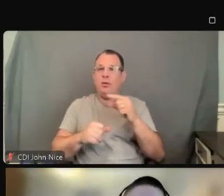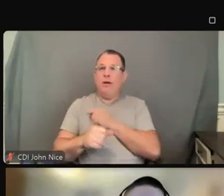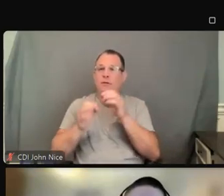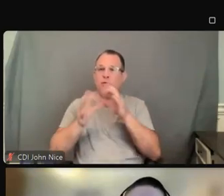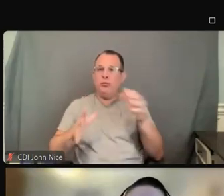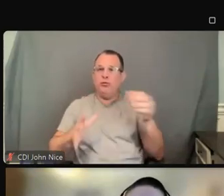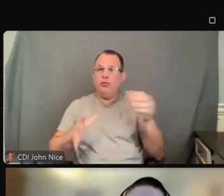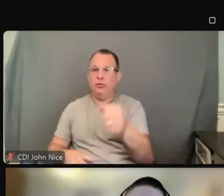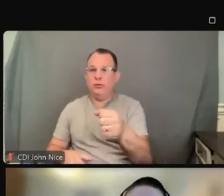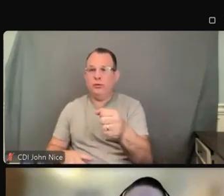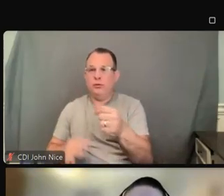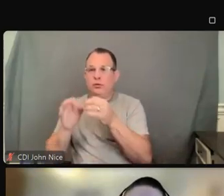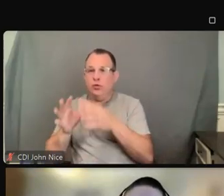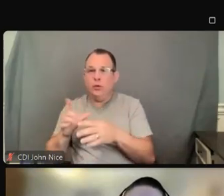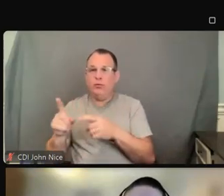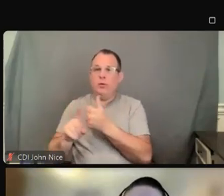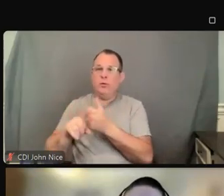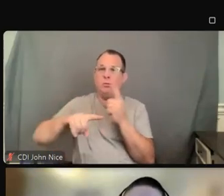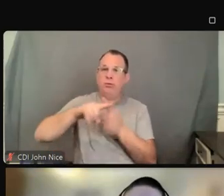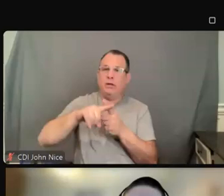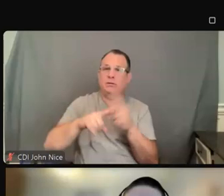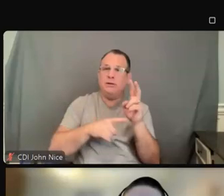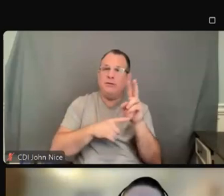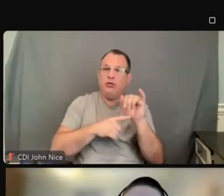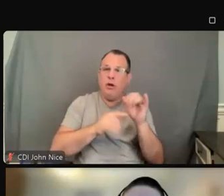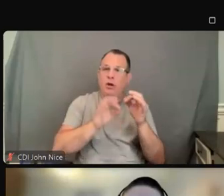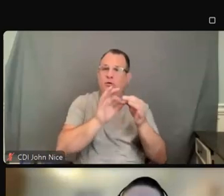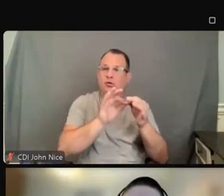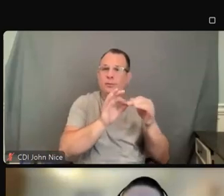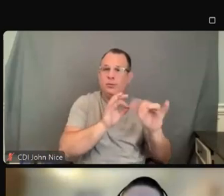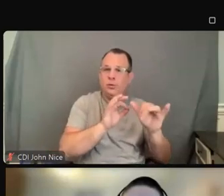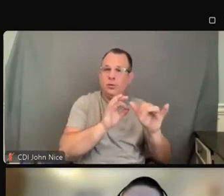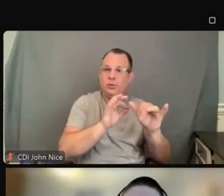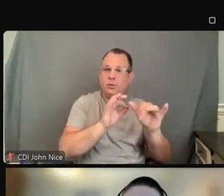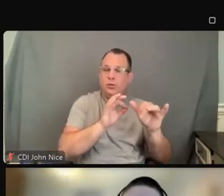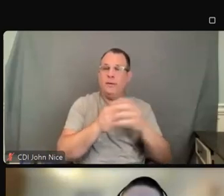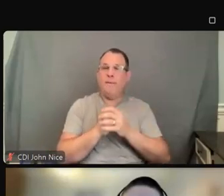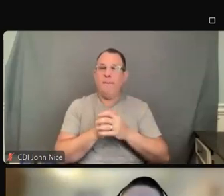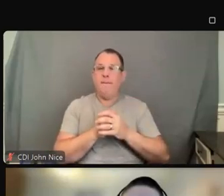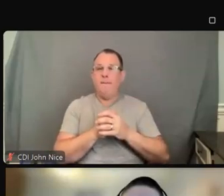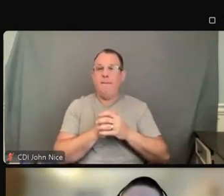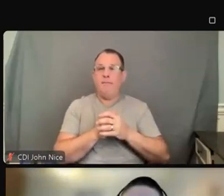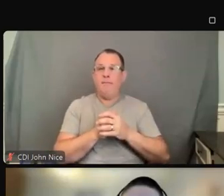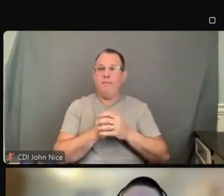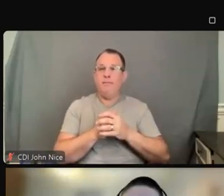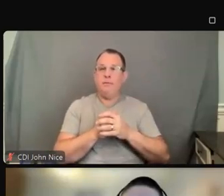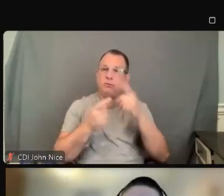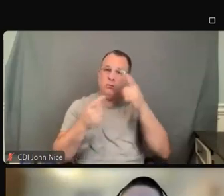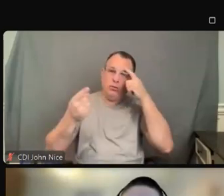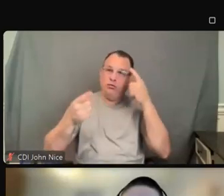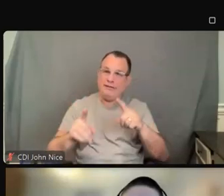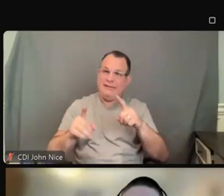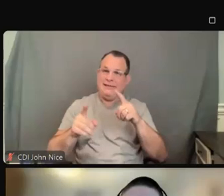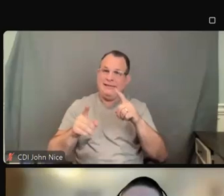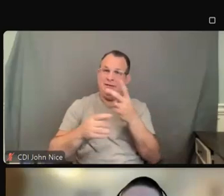as VRI. The agreement also required Christus to conduct annual training